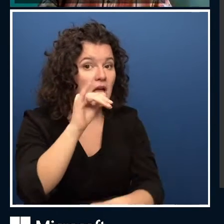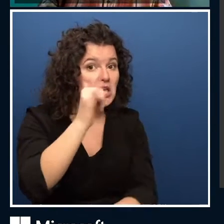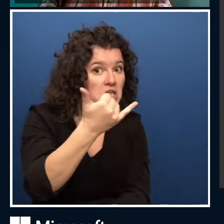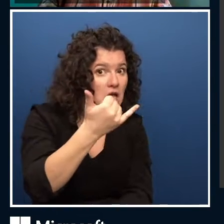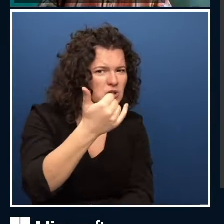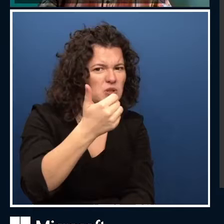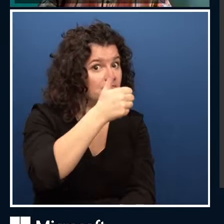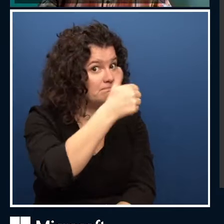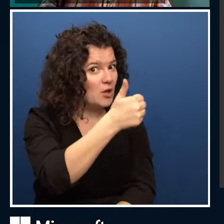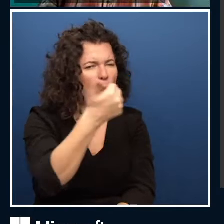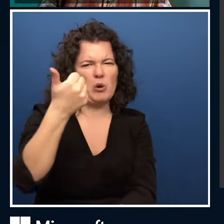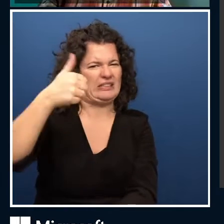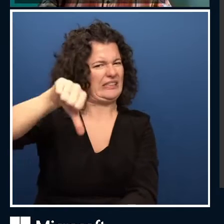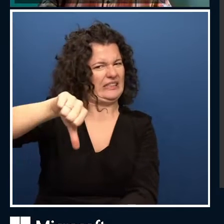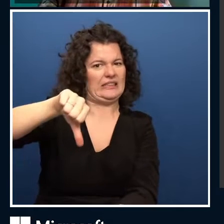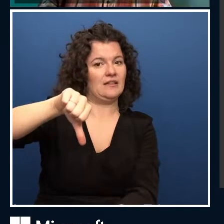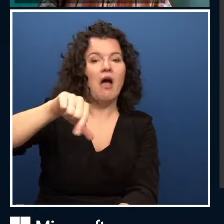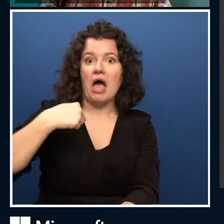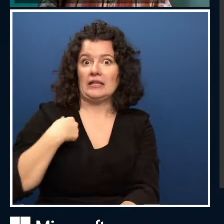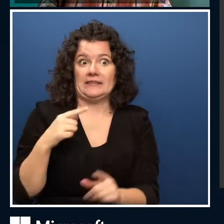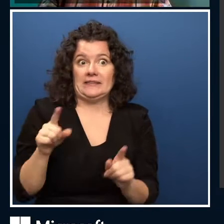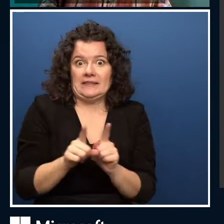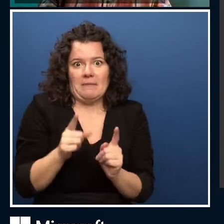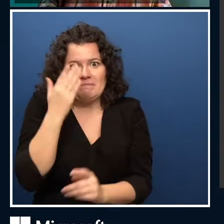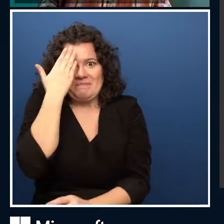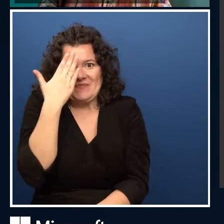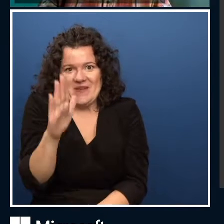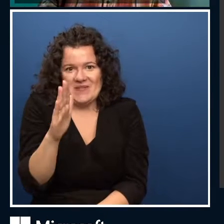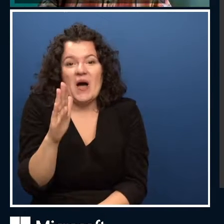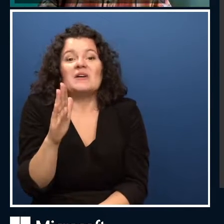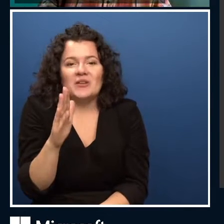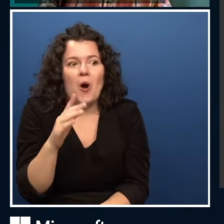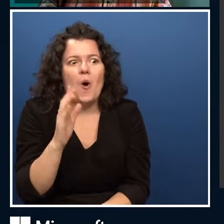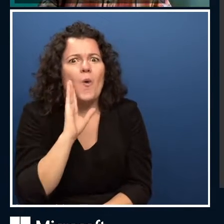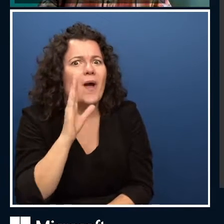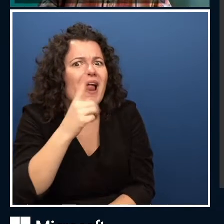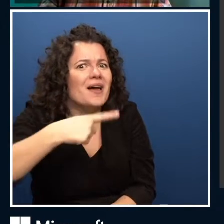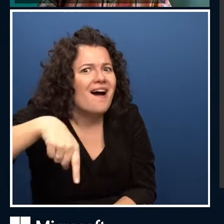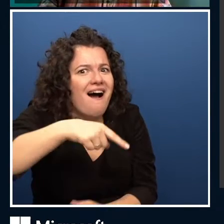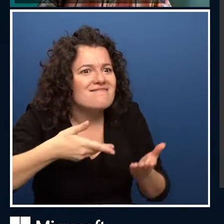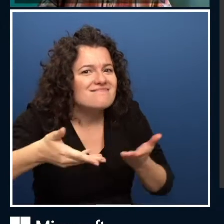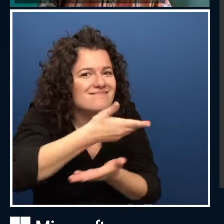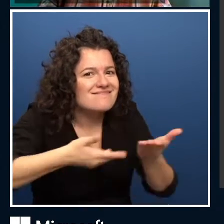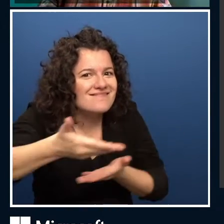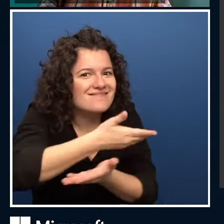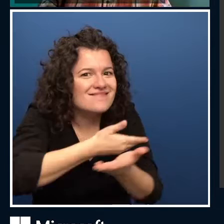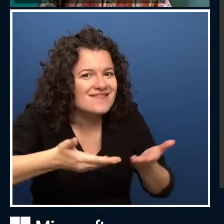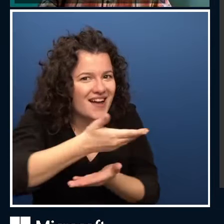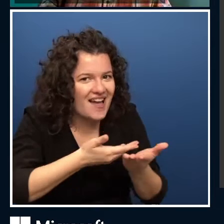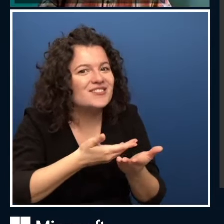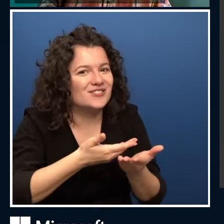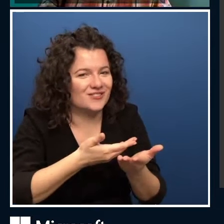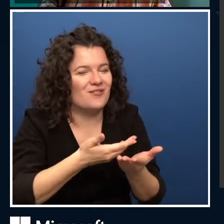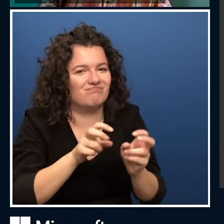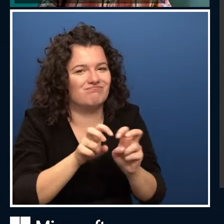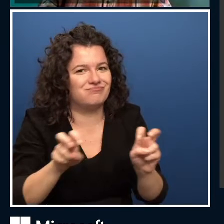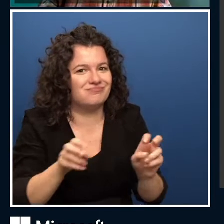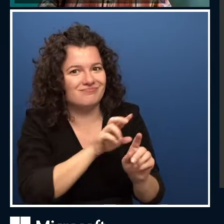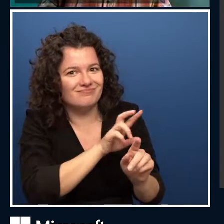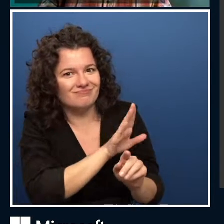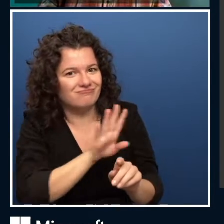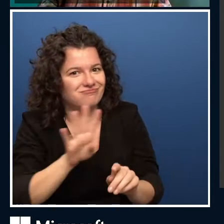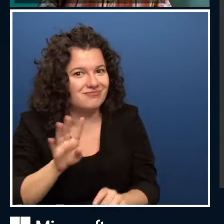that. So really excited to see that panel with Lee Stott and his colleagues. We're also going to start talking about the future of AI.